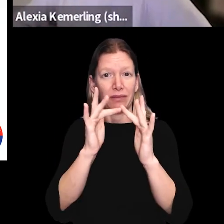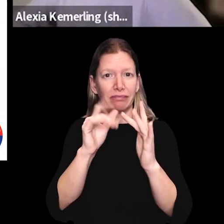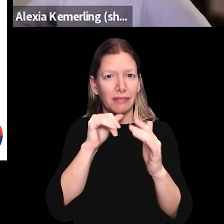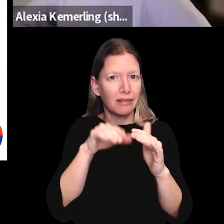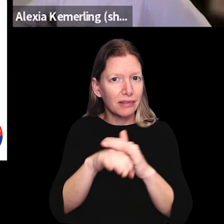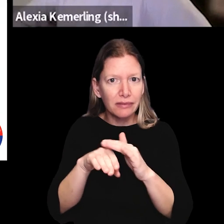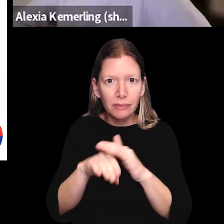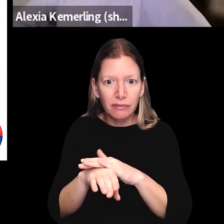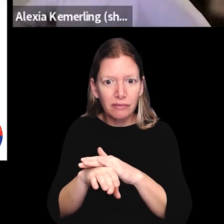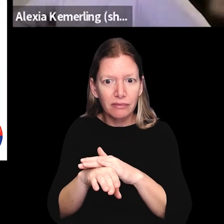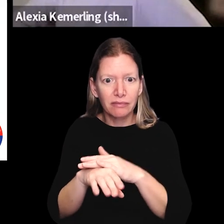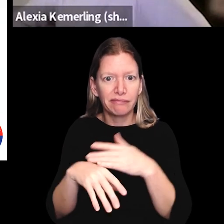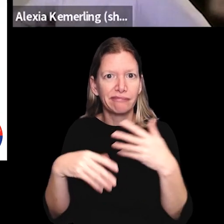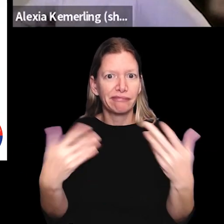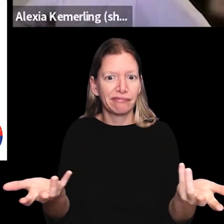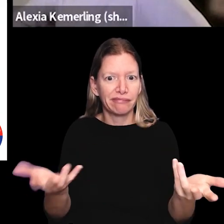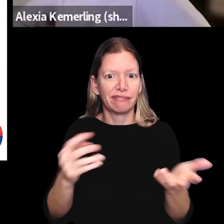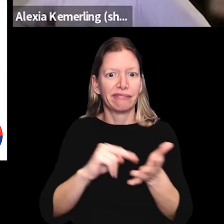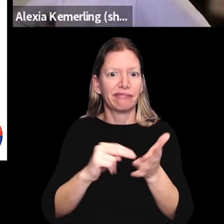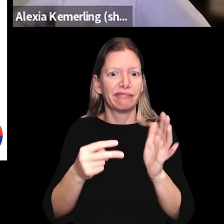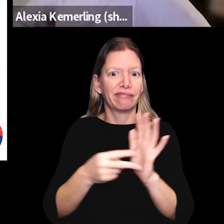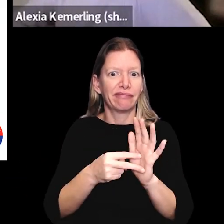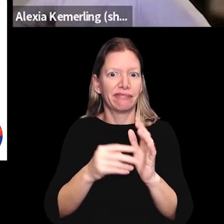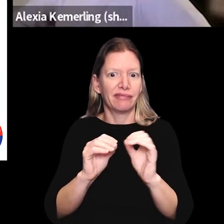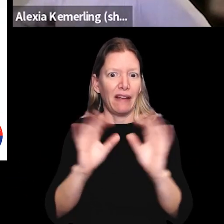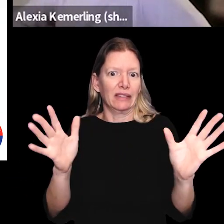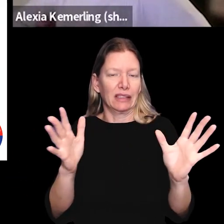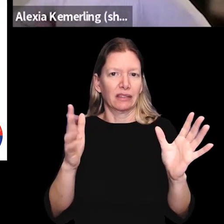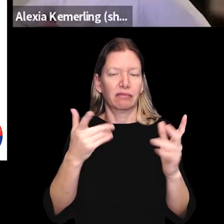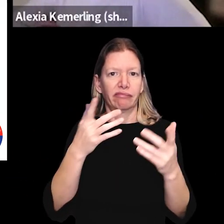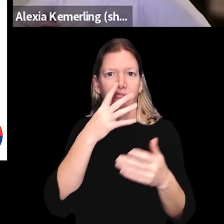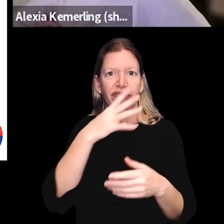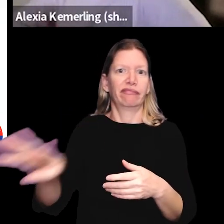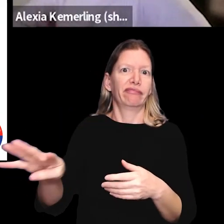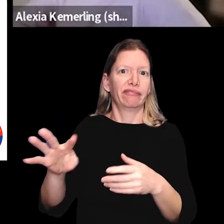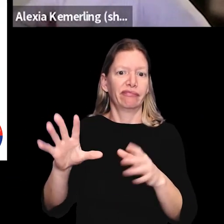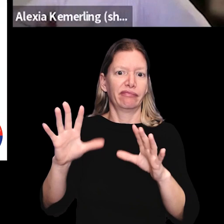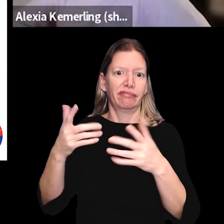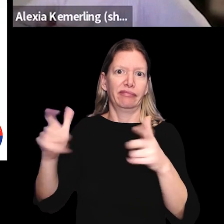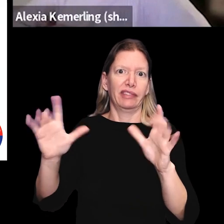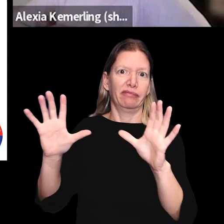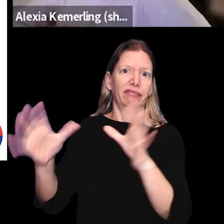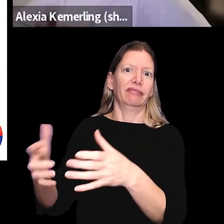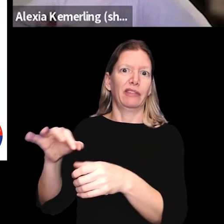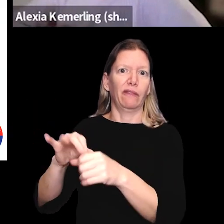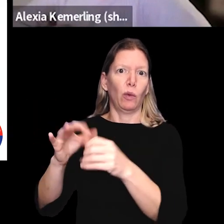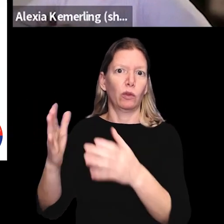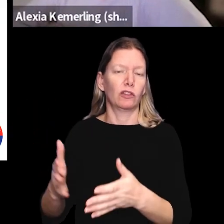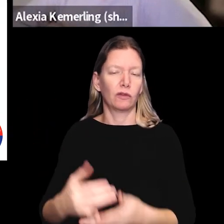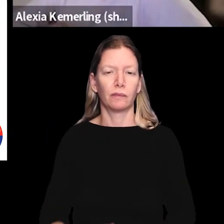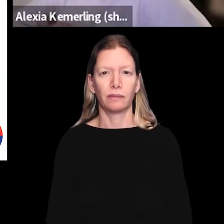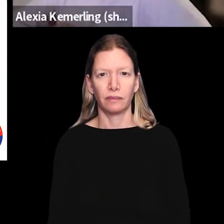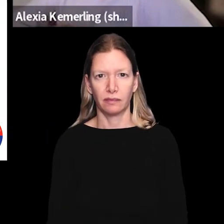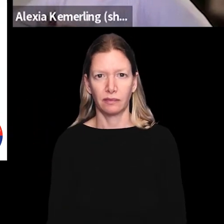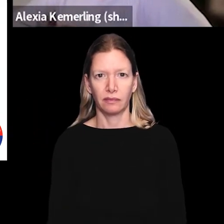And if a state and local government website is not accessible, obviously that is leaving out a large population of